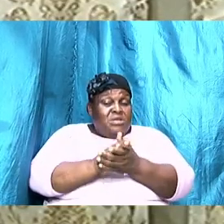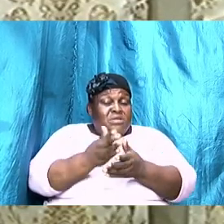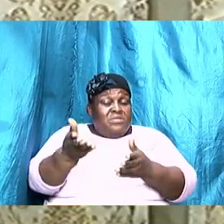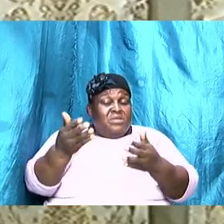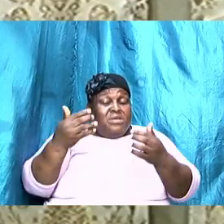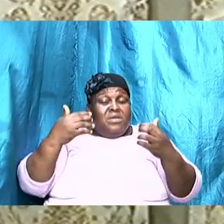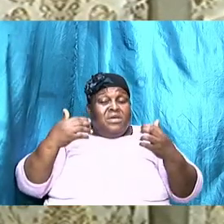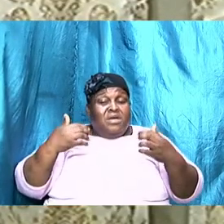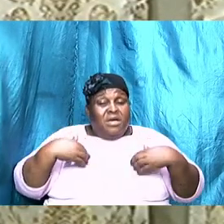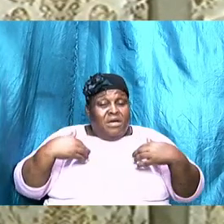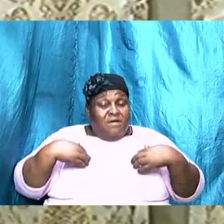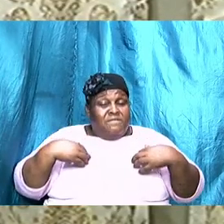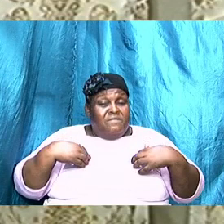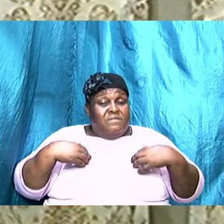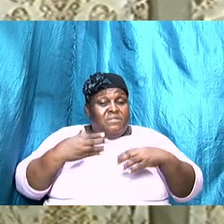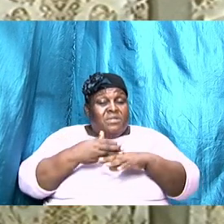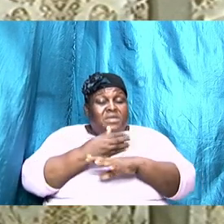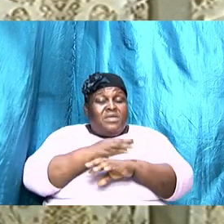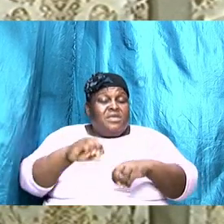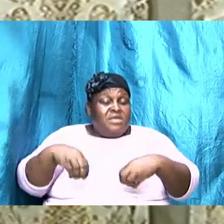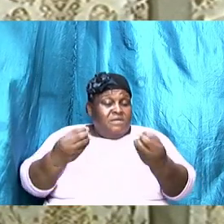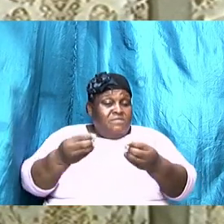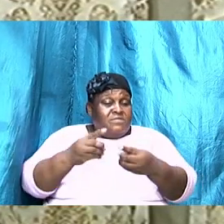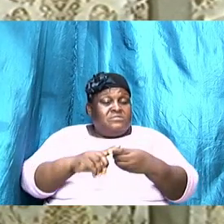it they were given it by almighty God